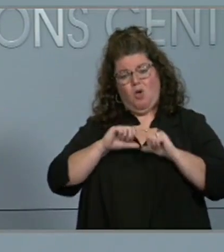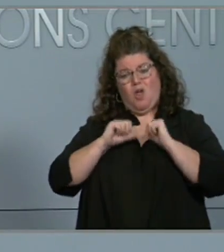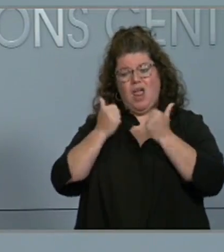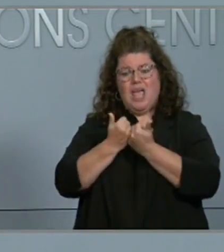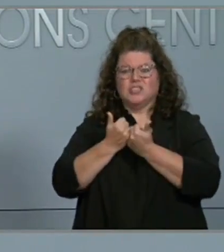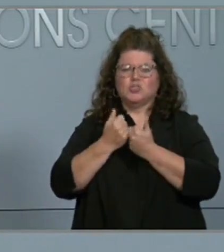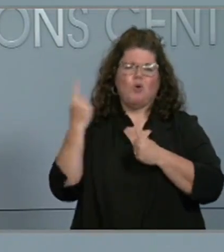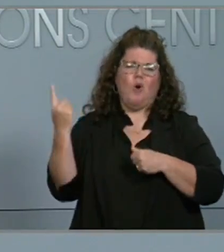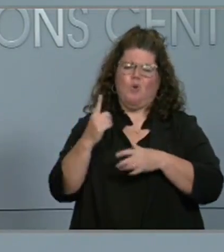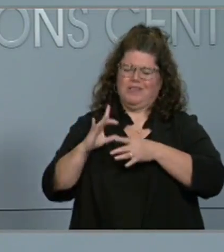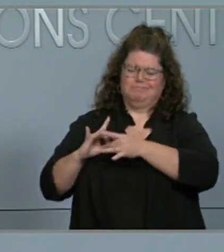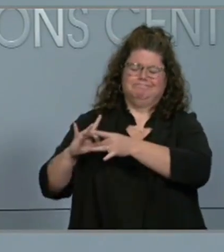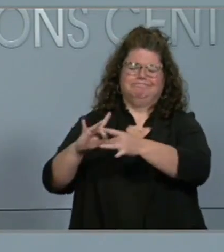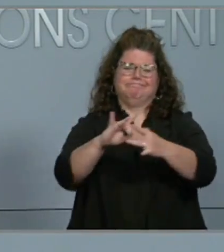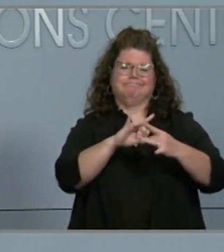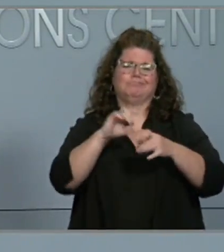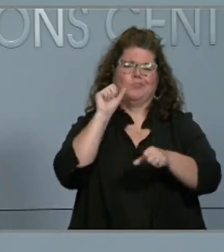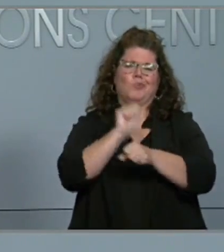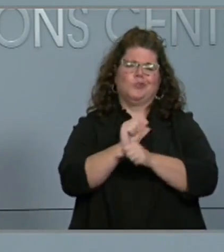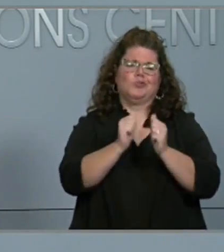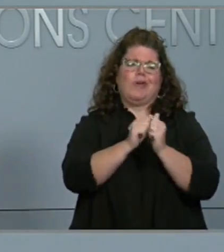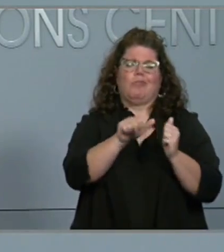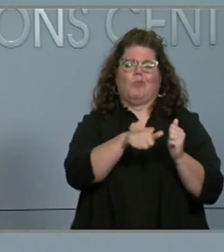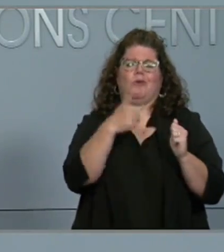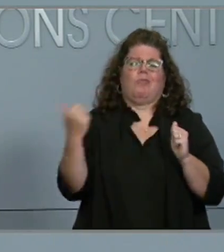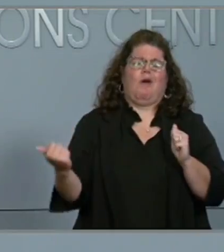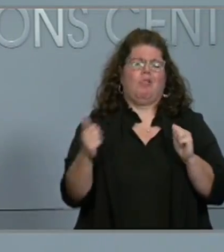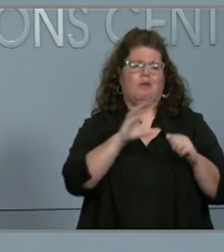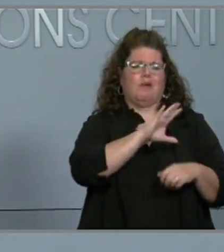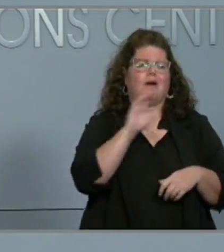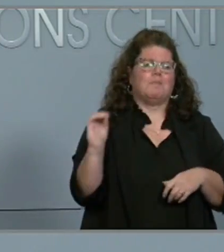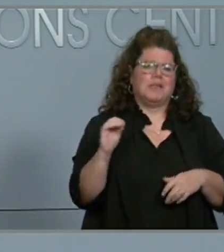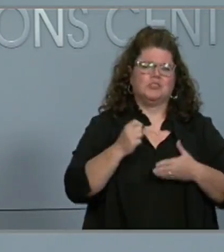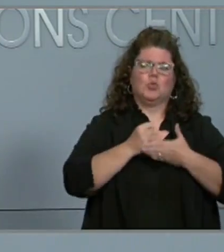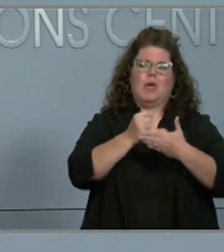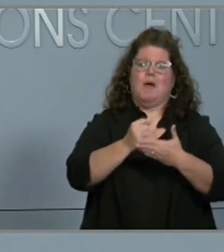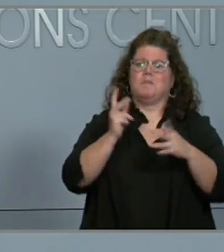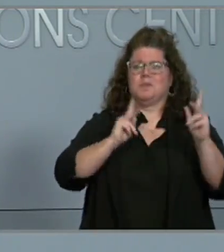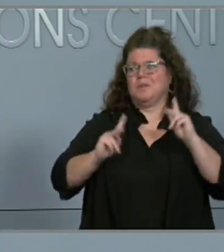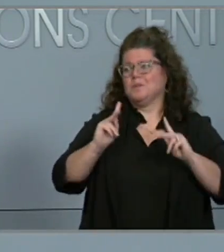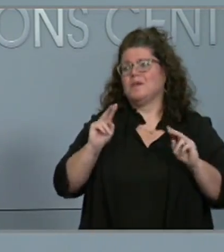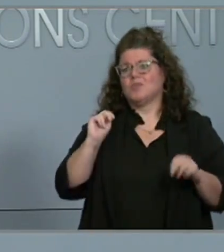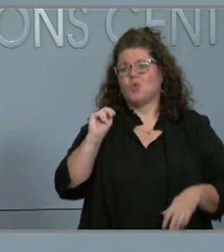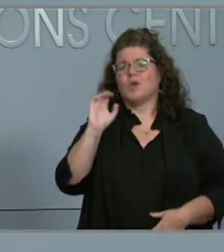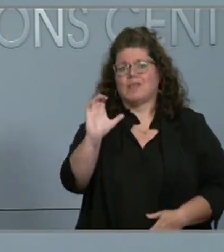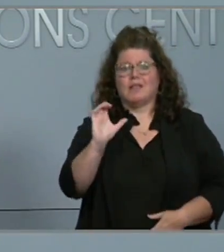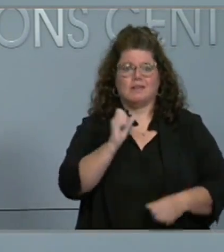work together with our partners, and we're prepared to help the citizens of North Carolina get back to where we need to be.